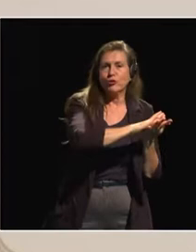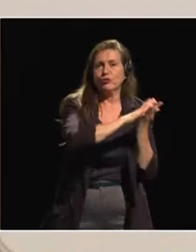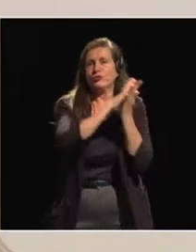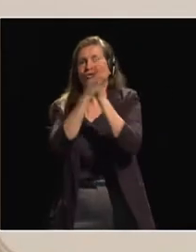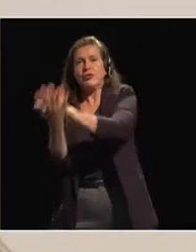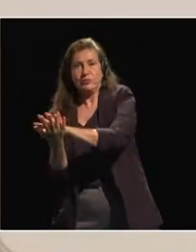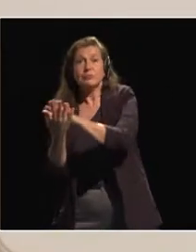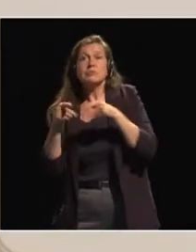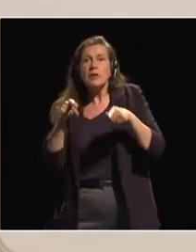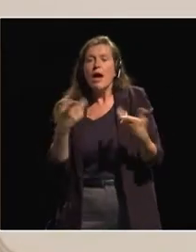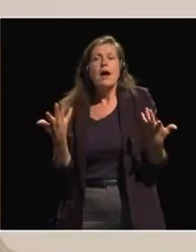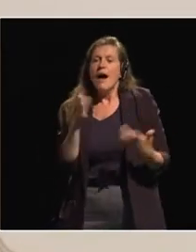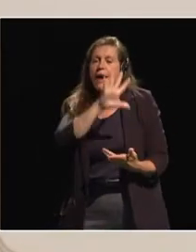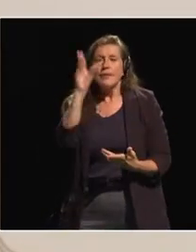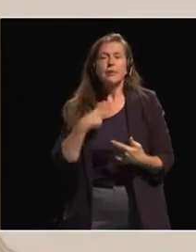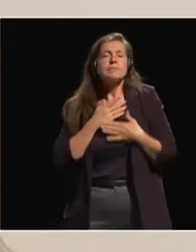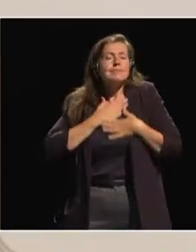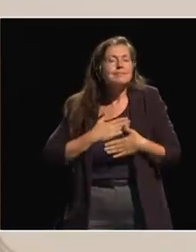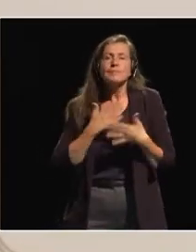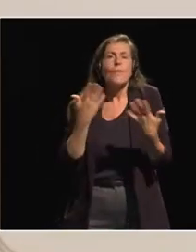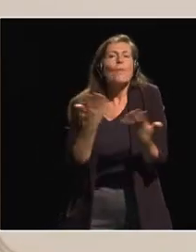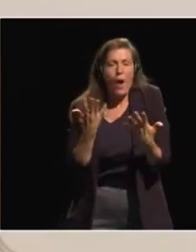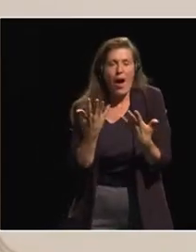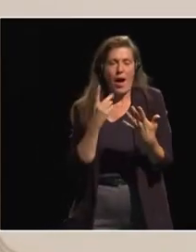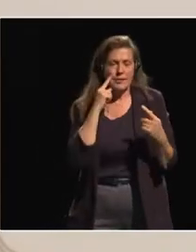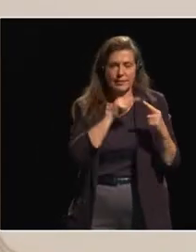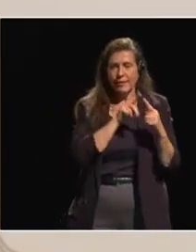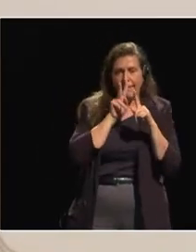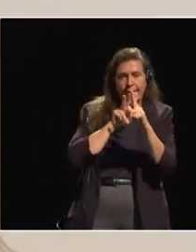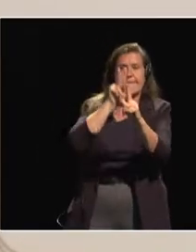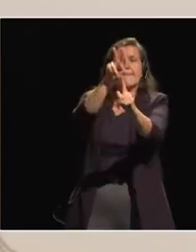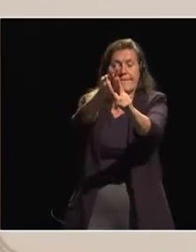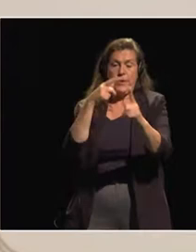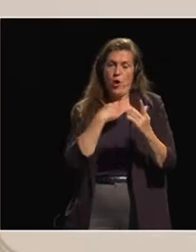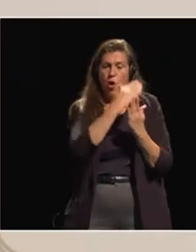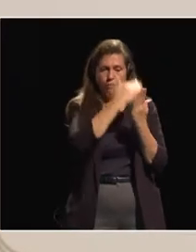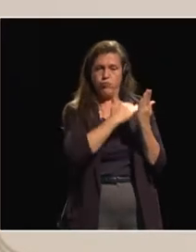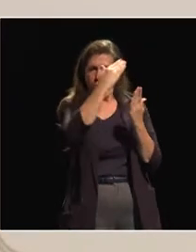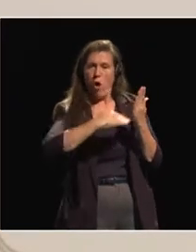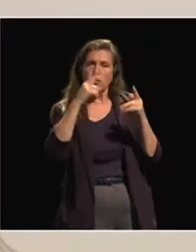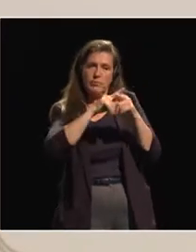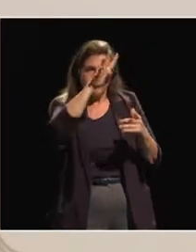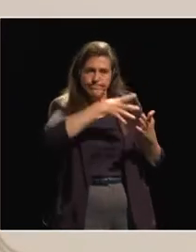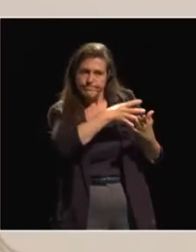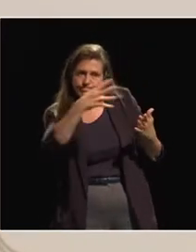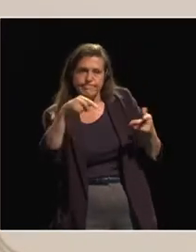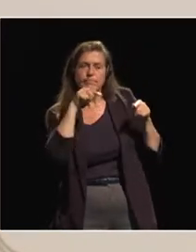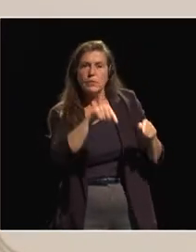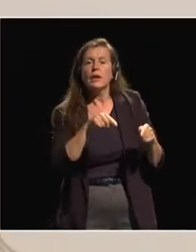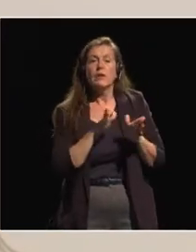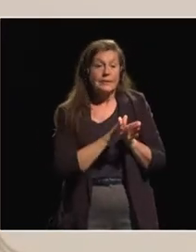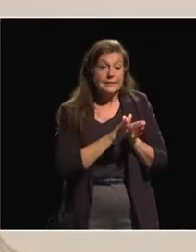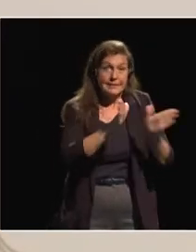We Want. And we develop the program together with government for industrial sector